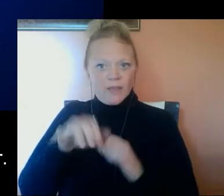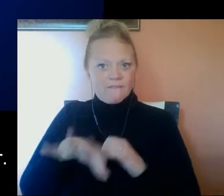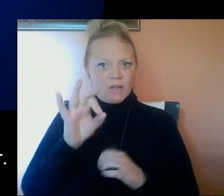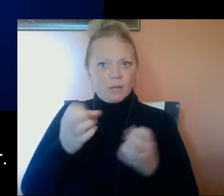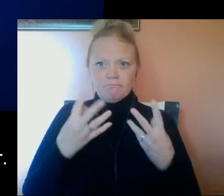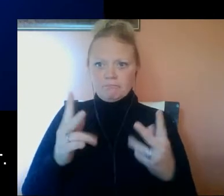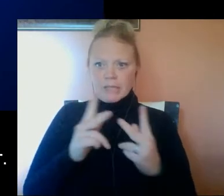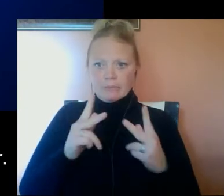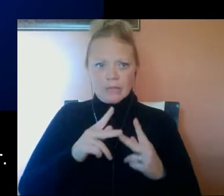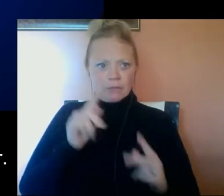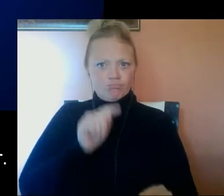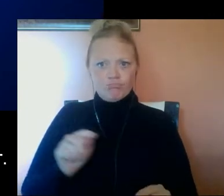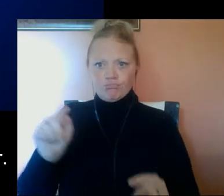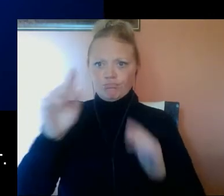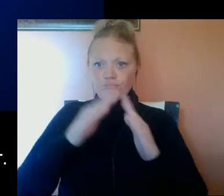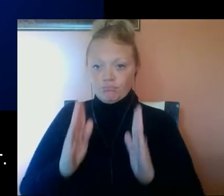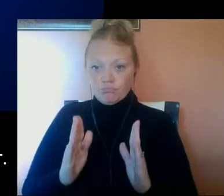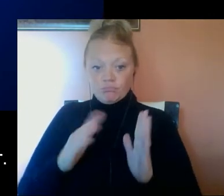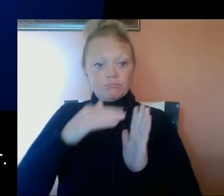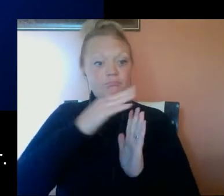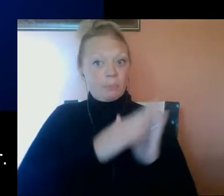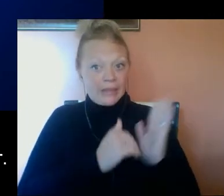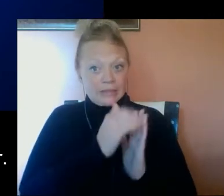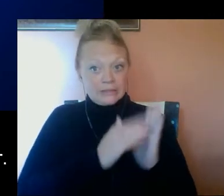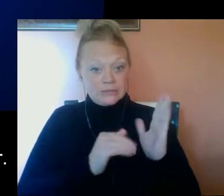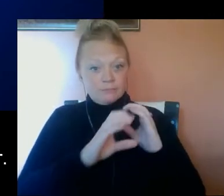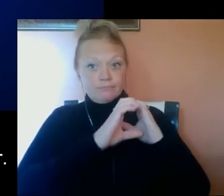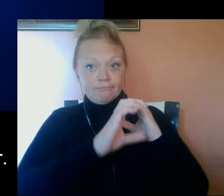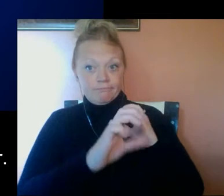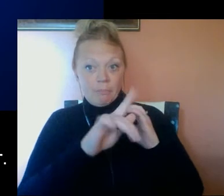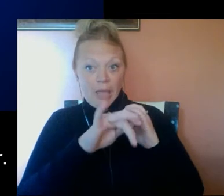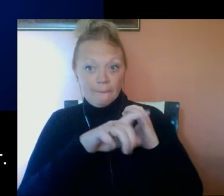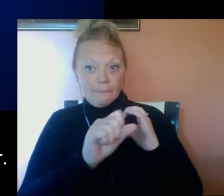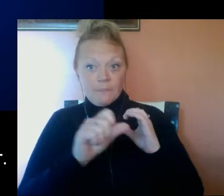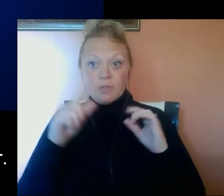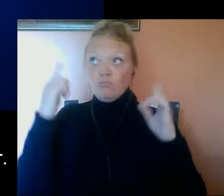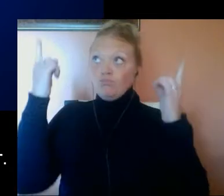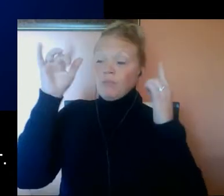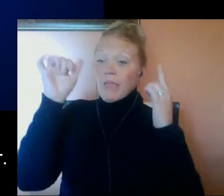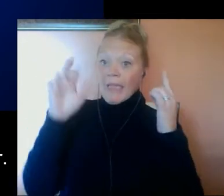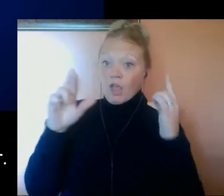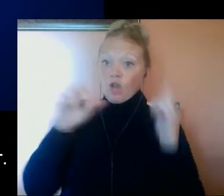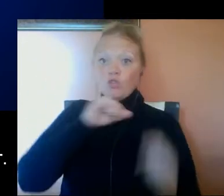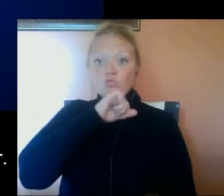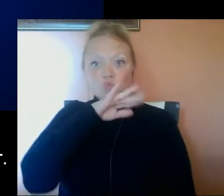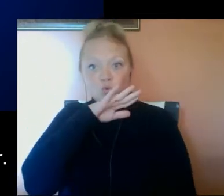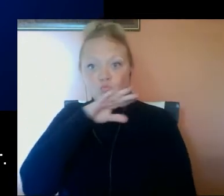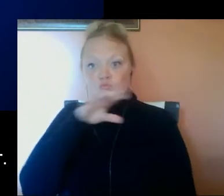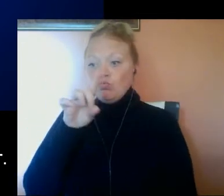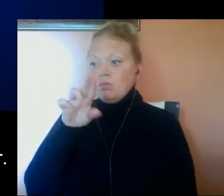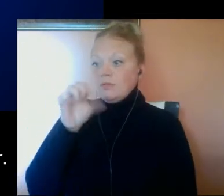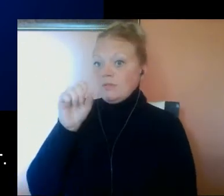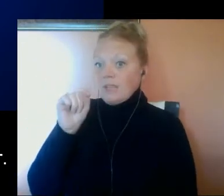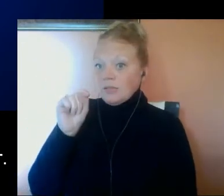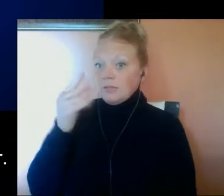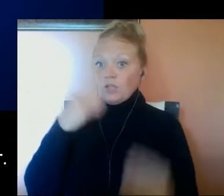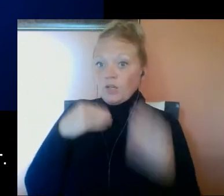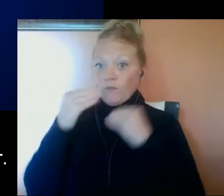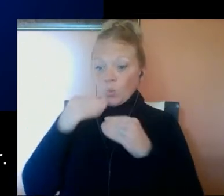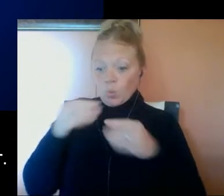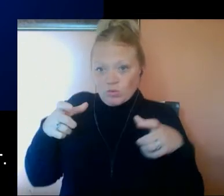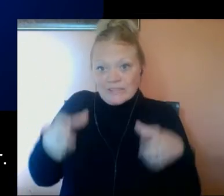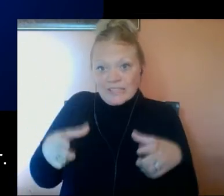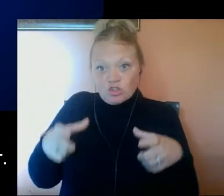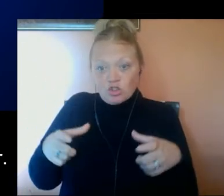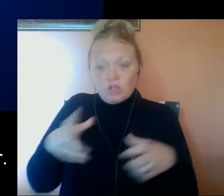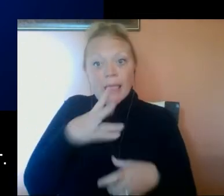can be found in many places around your house, including paint, pipes, air, dirt, dust, food,